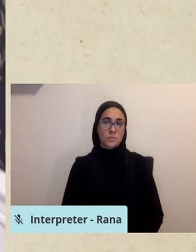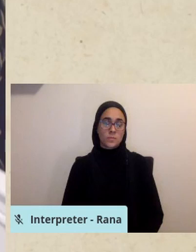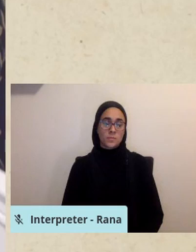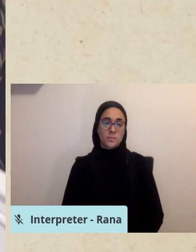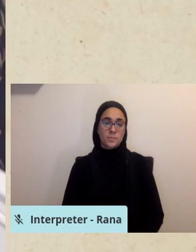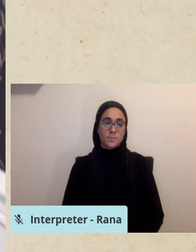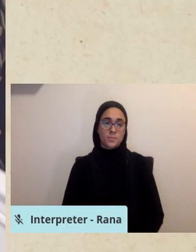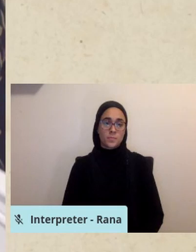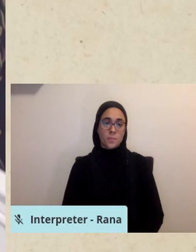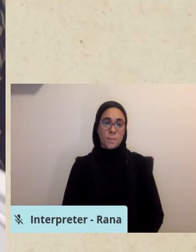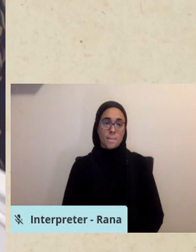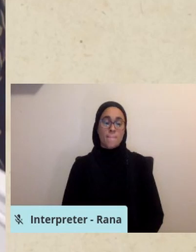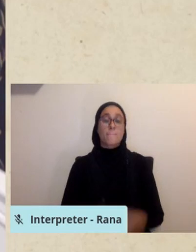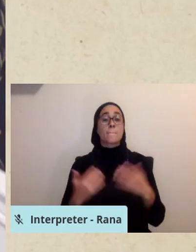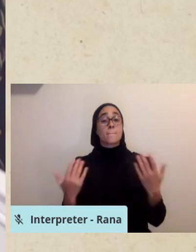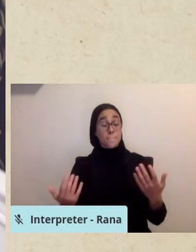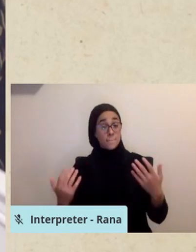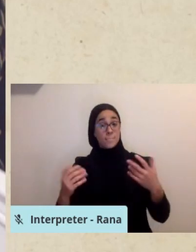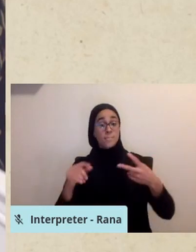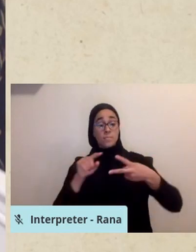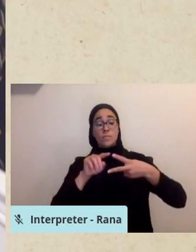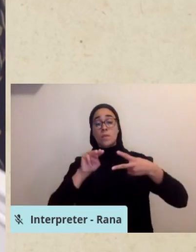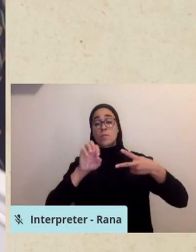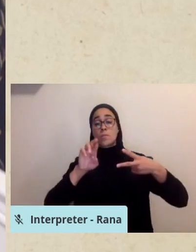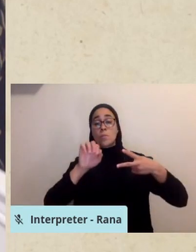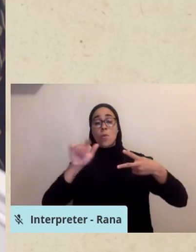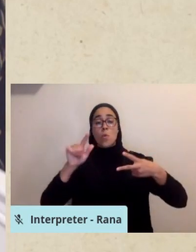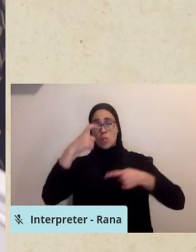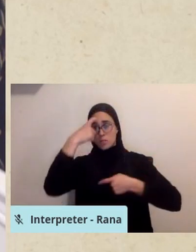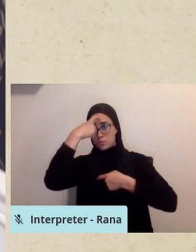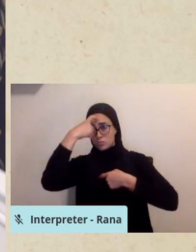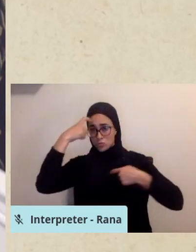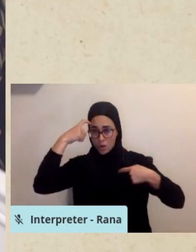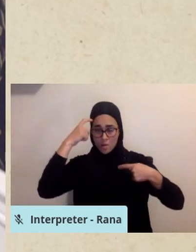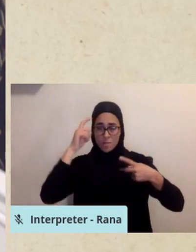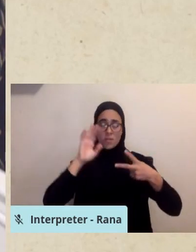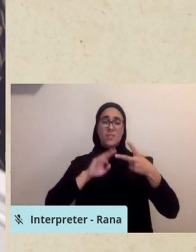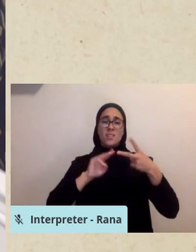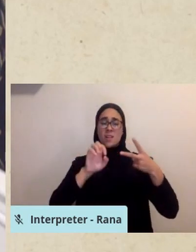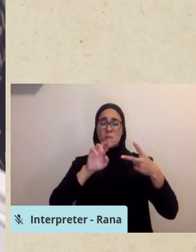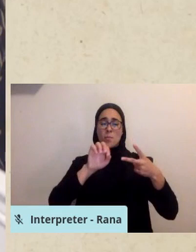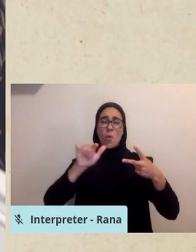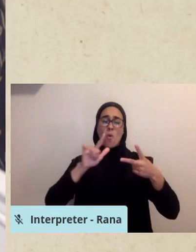So, moral trauma, moral degradation, and spiritual distress.